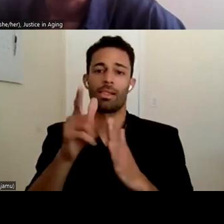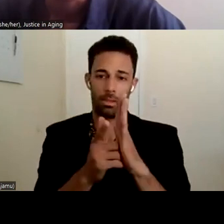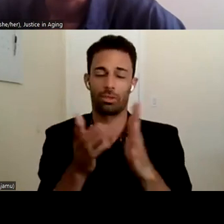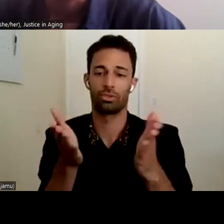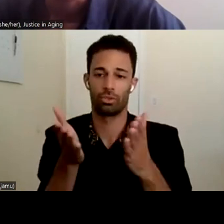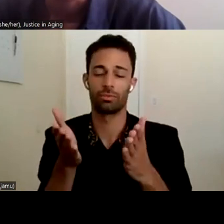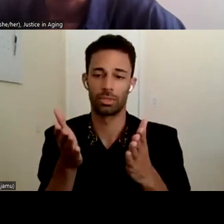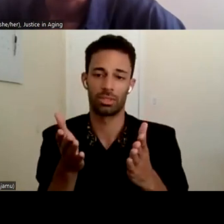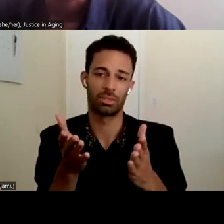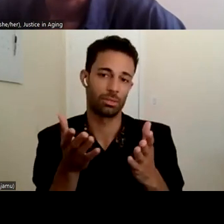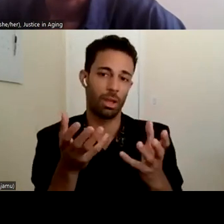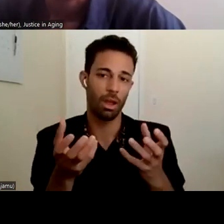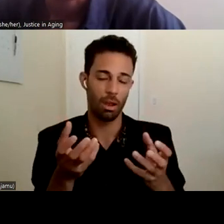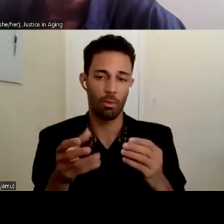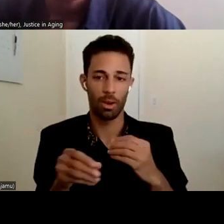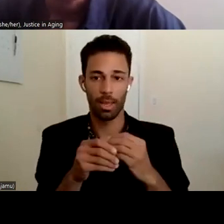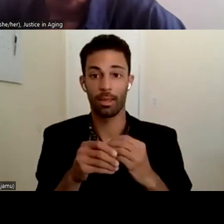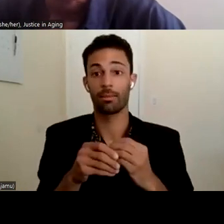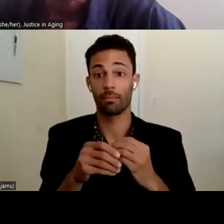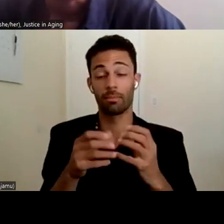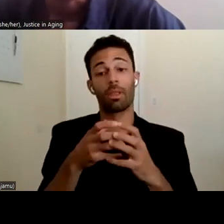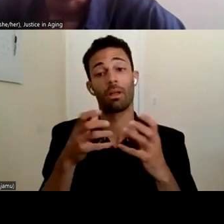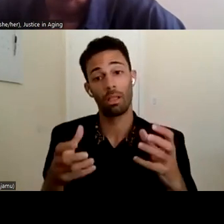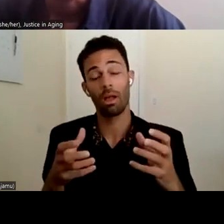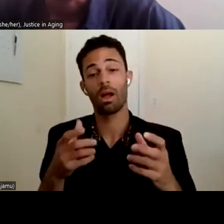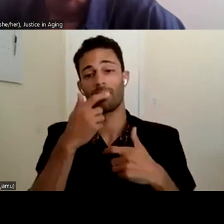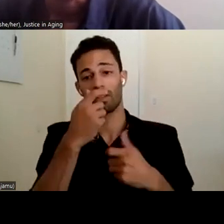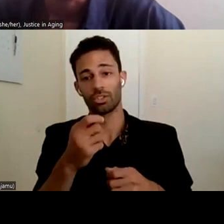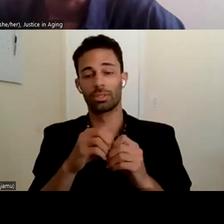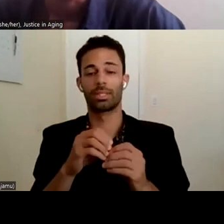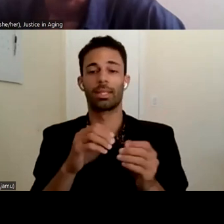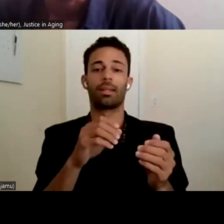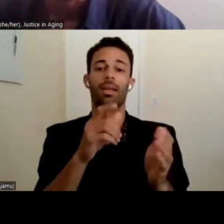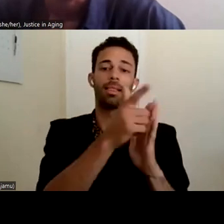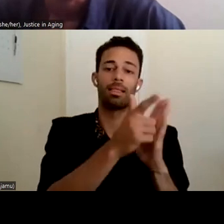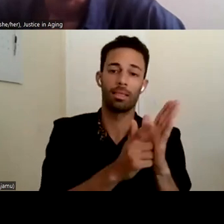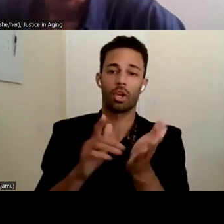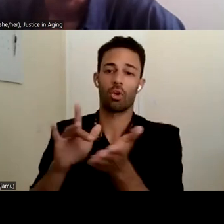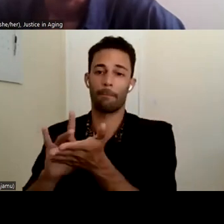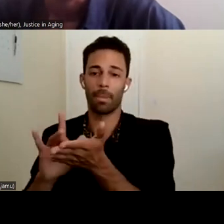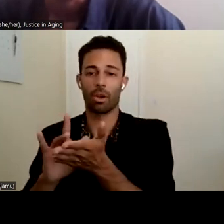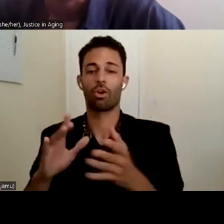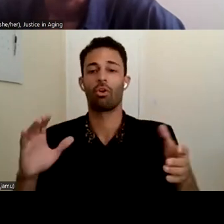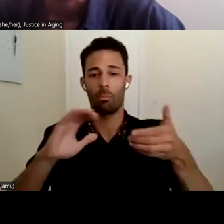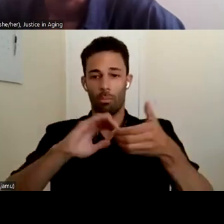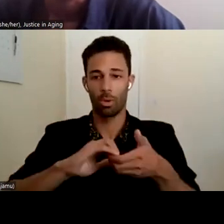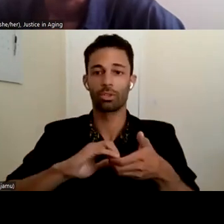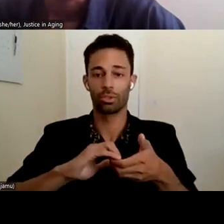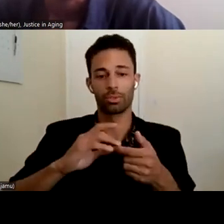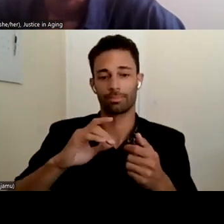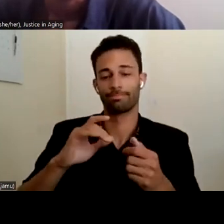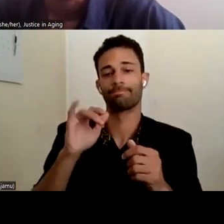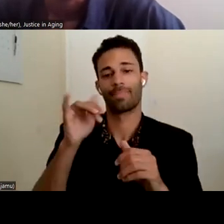lot of interest lately in legal medical partnerships. And I think that I, that whole idea is really in response to that